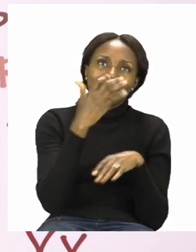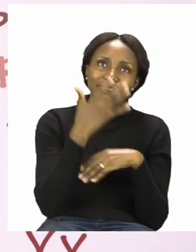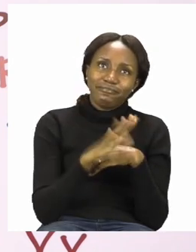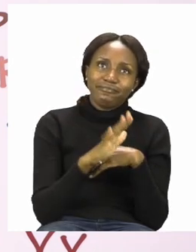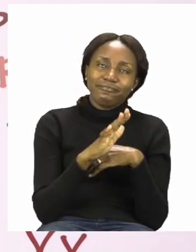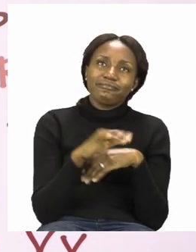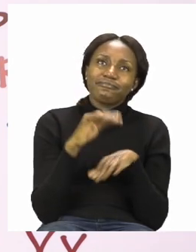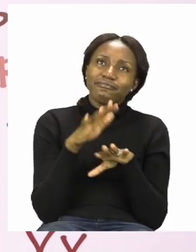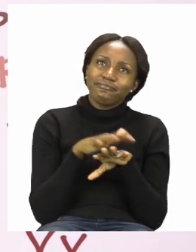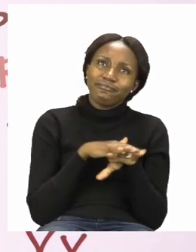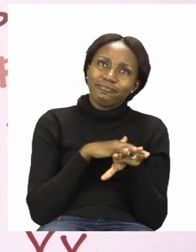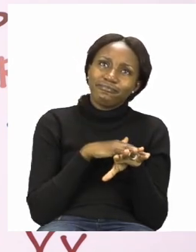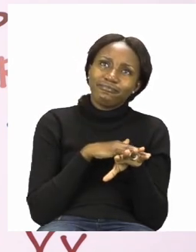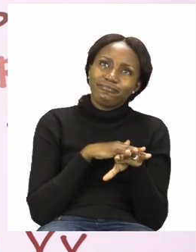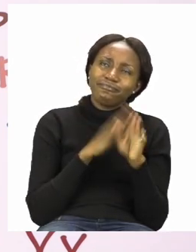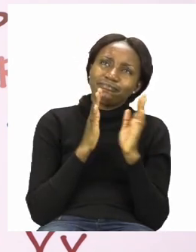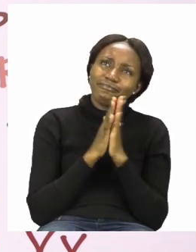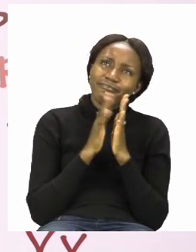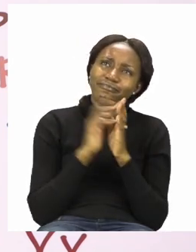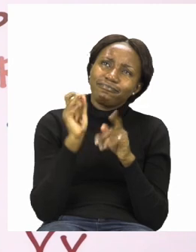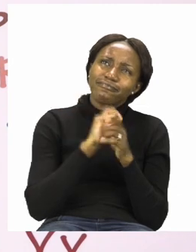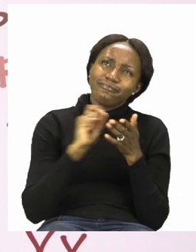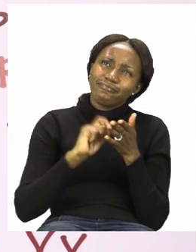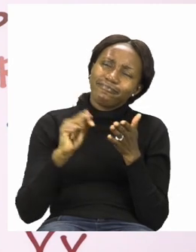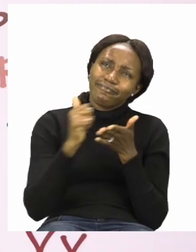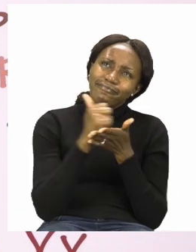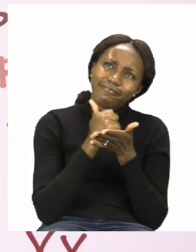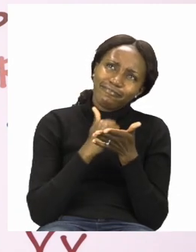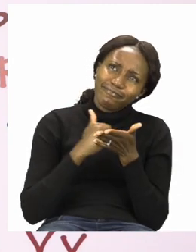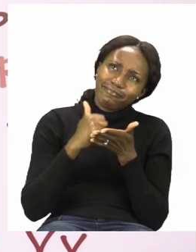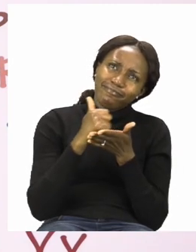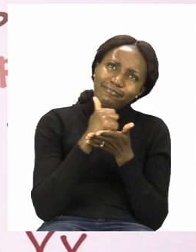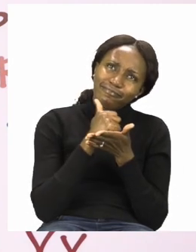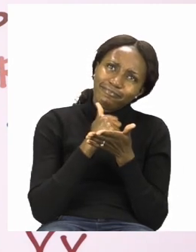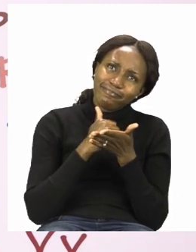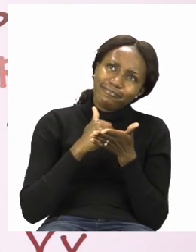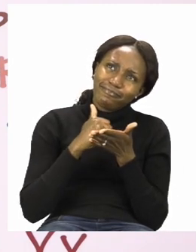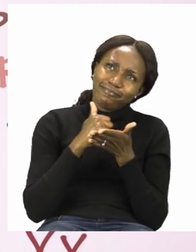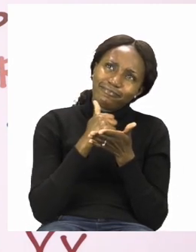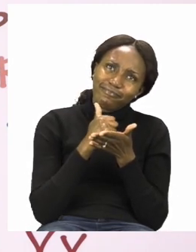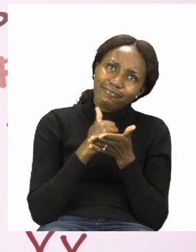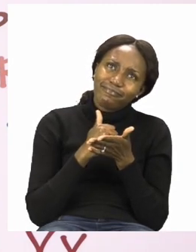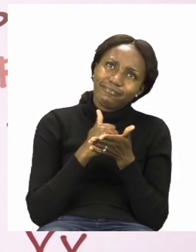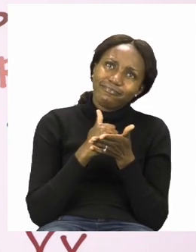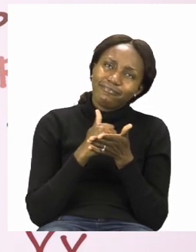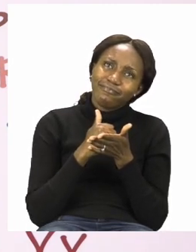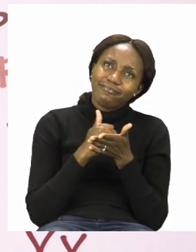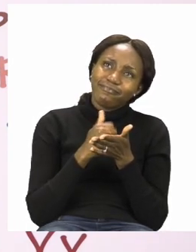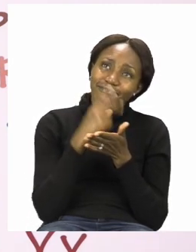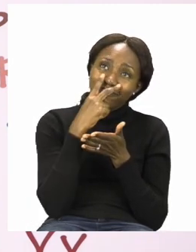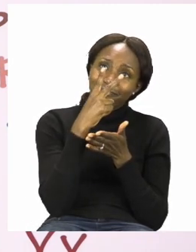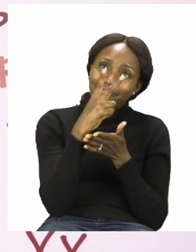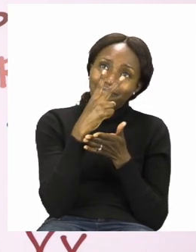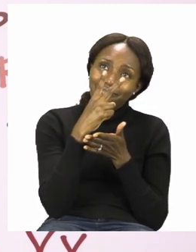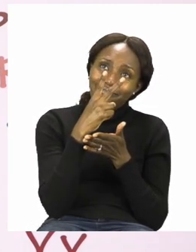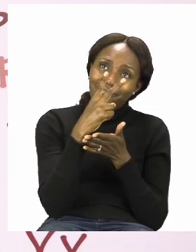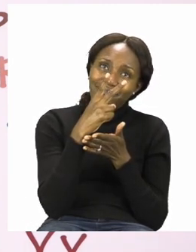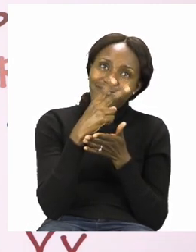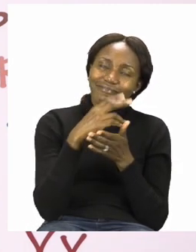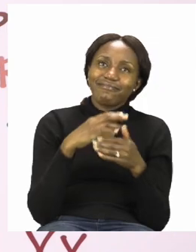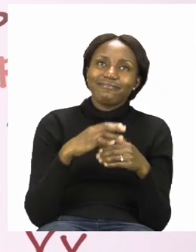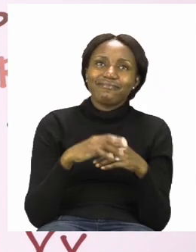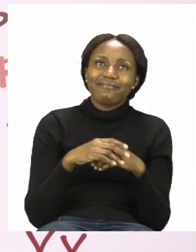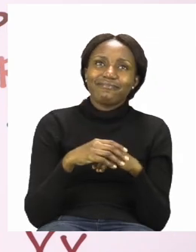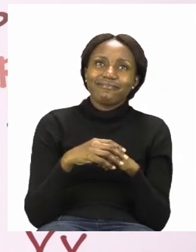your time go around gently and flick very well i will see you soon after the